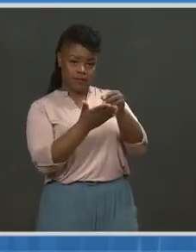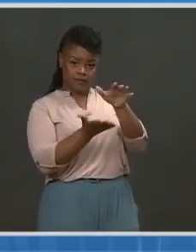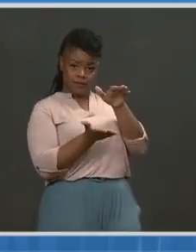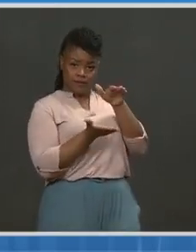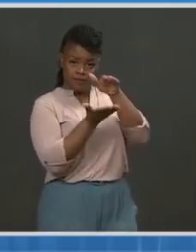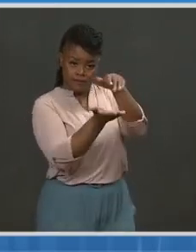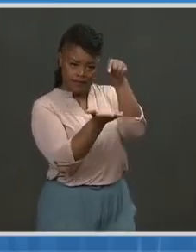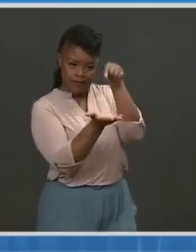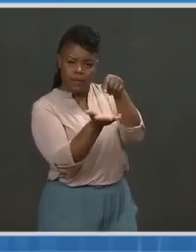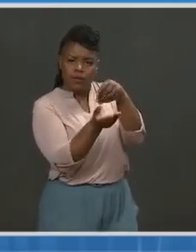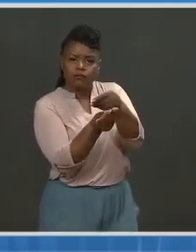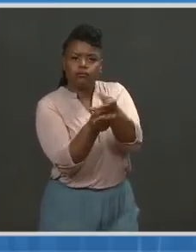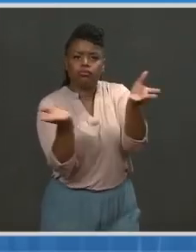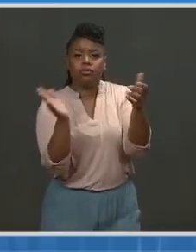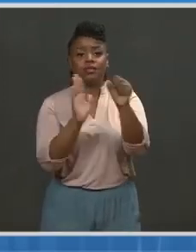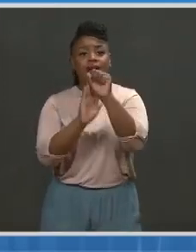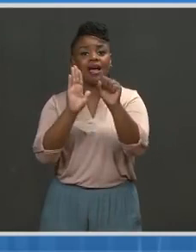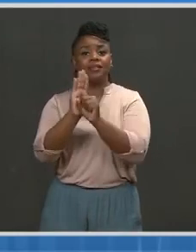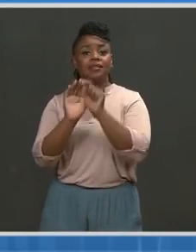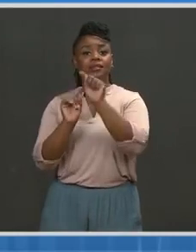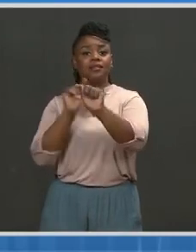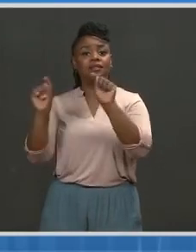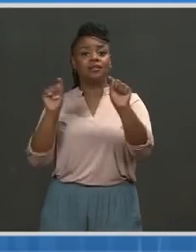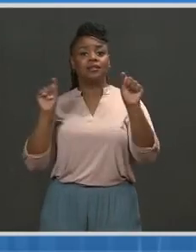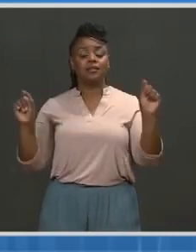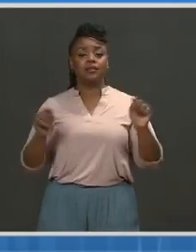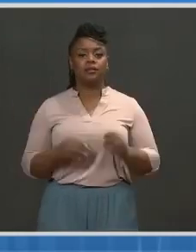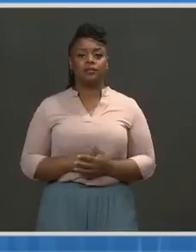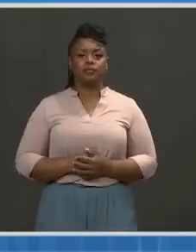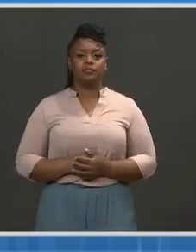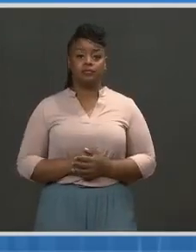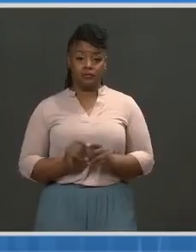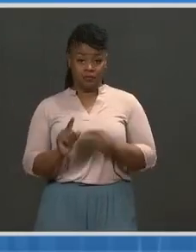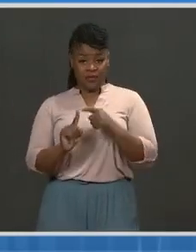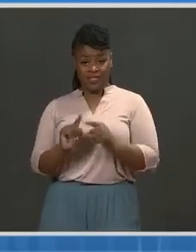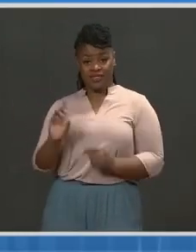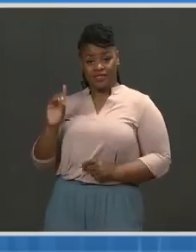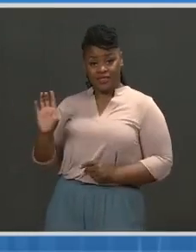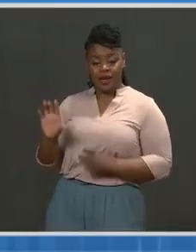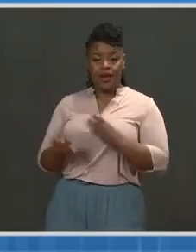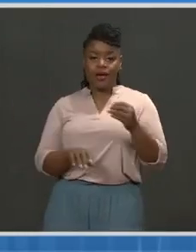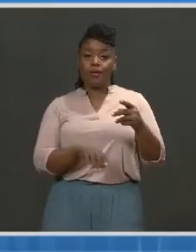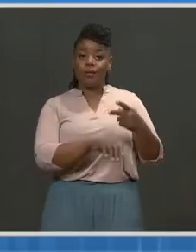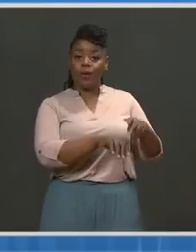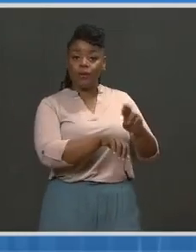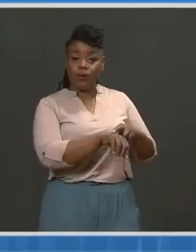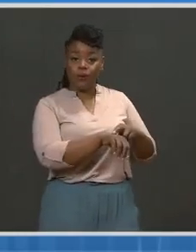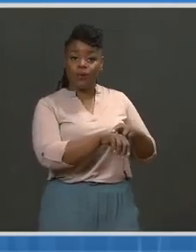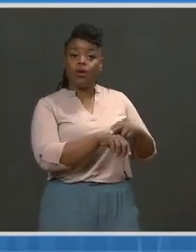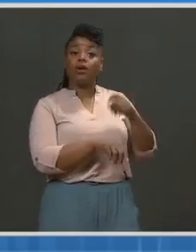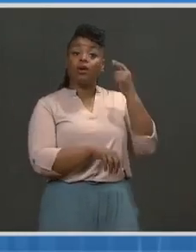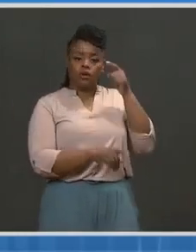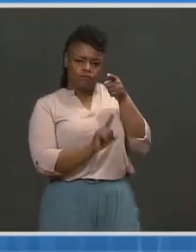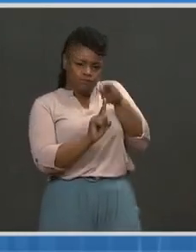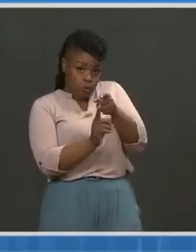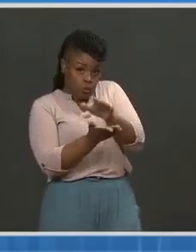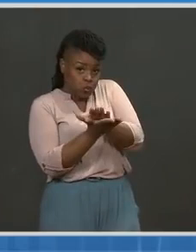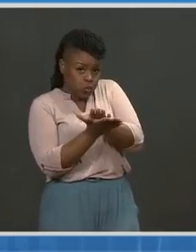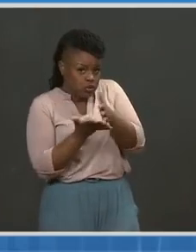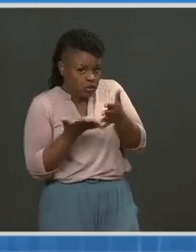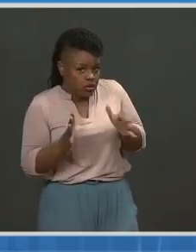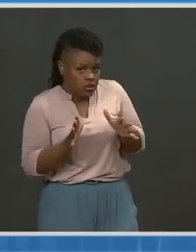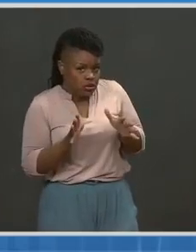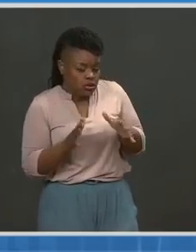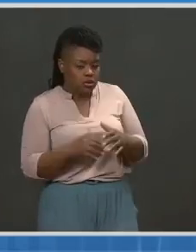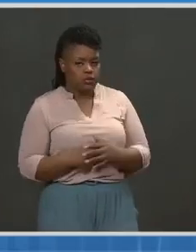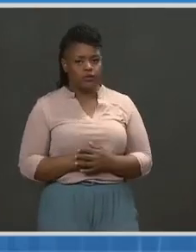funds will be made available to all 50 states, students, D.C., and Puerto Rico to support their efforts